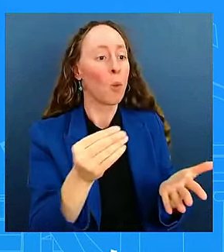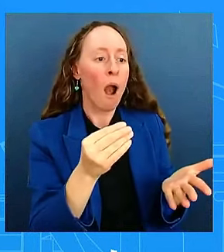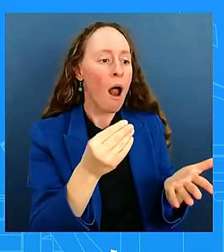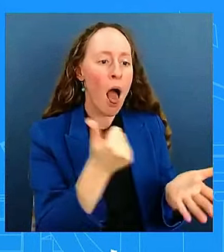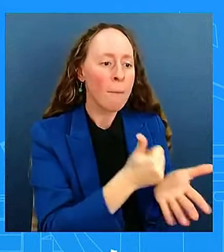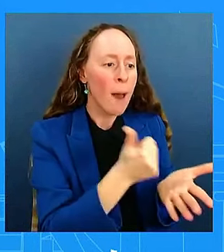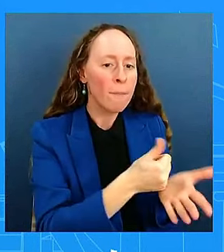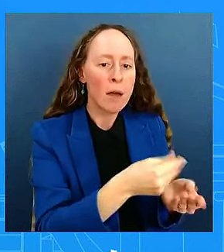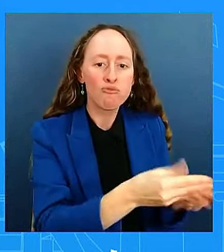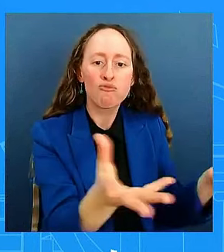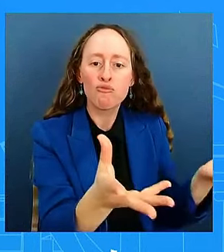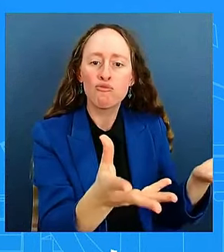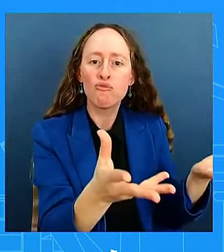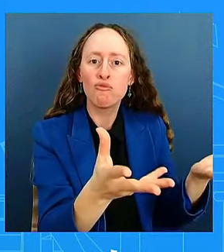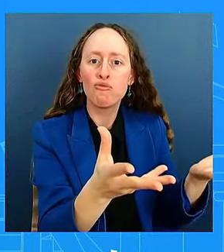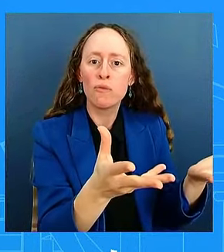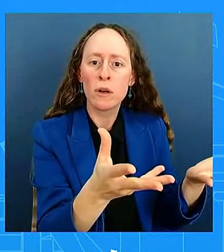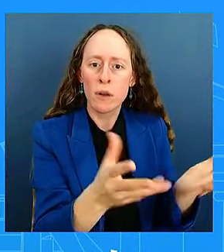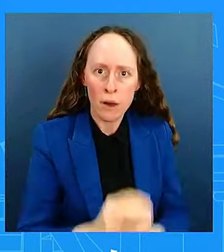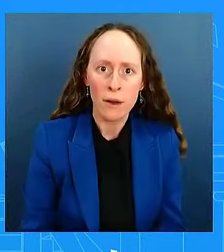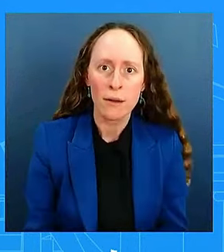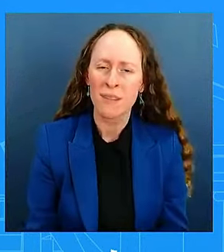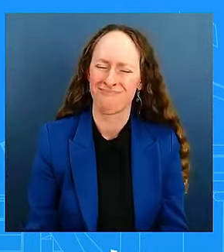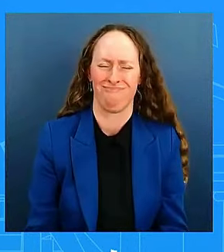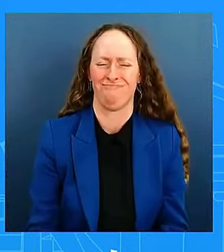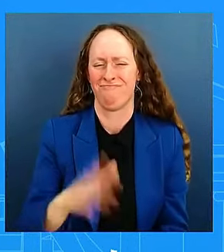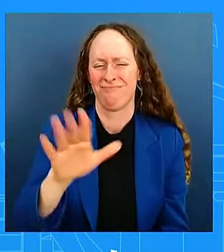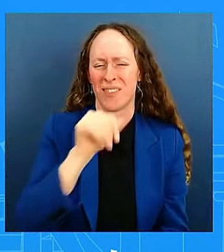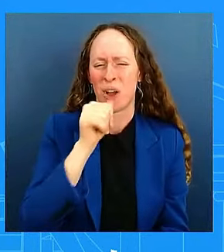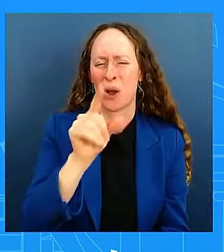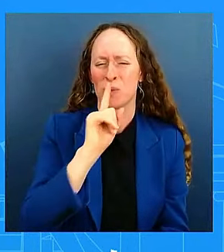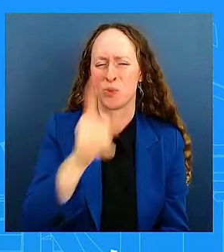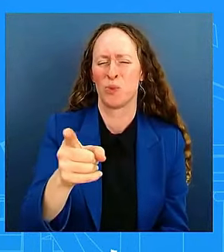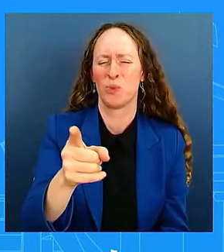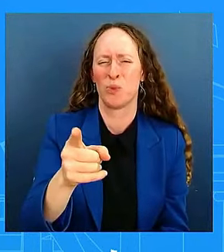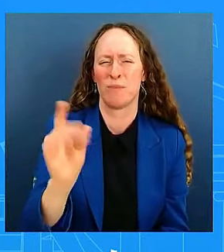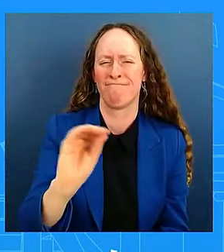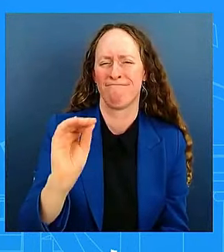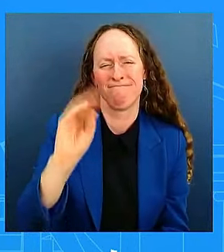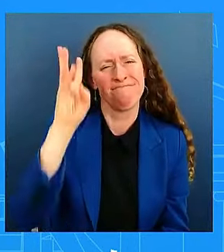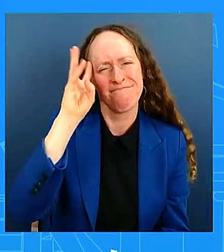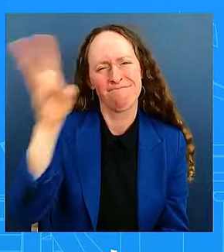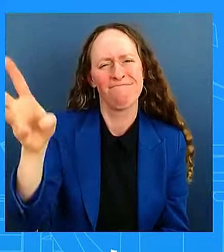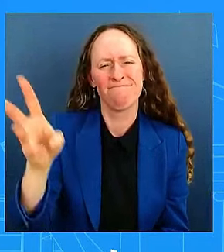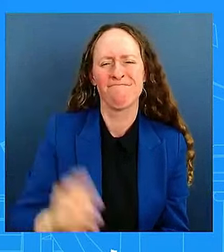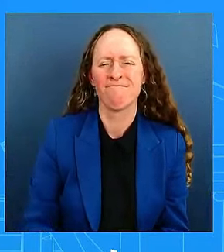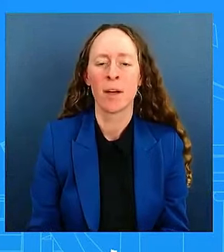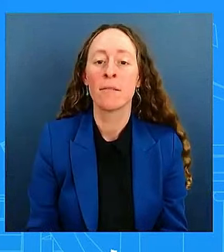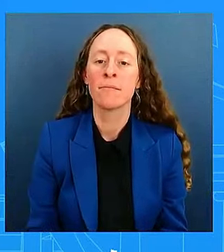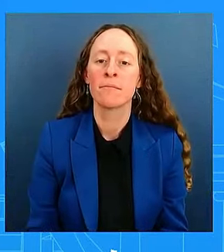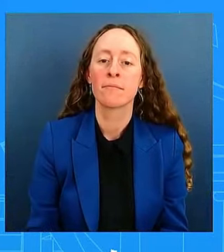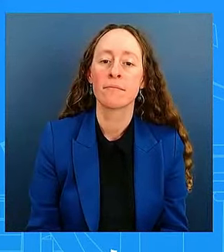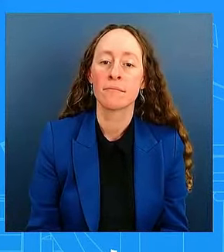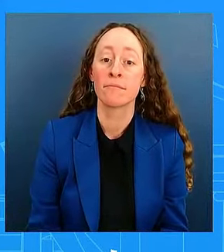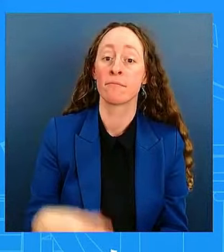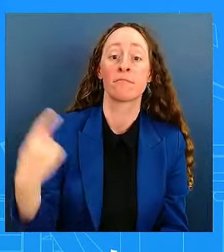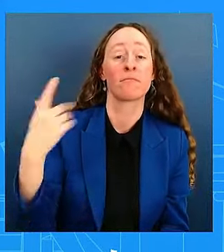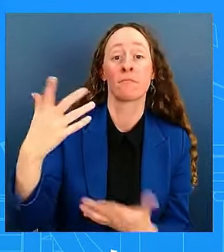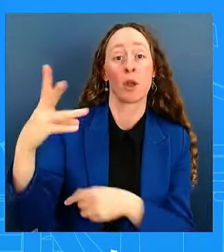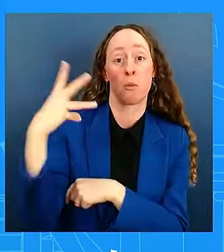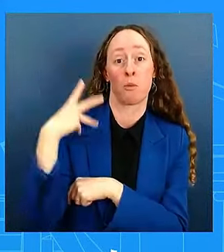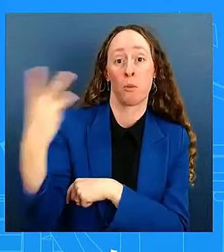and look, the fact of the matter is, think Washington Post fact checker, uh, did a piece and the headline